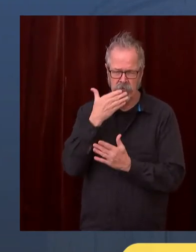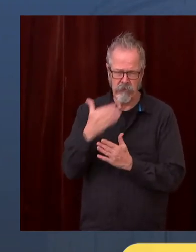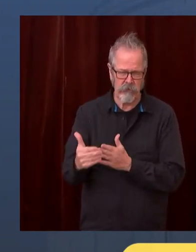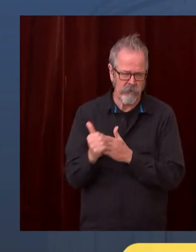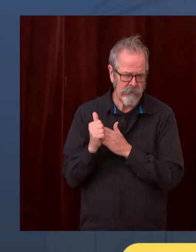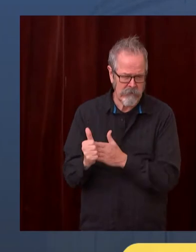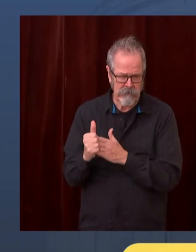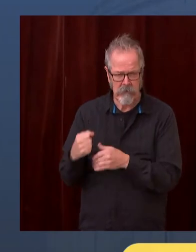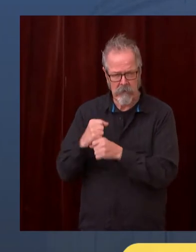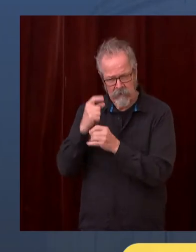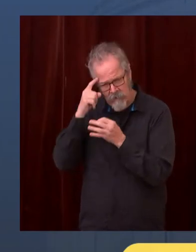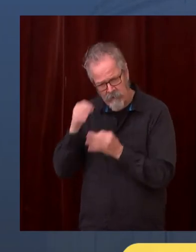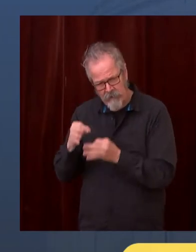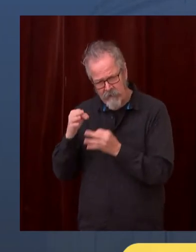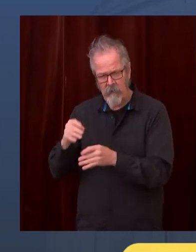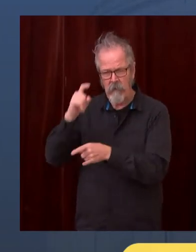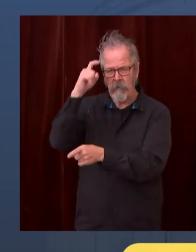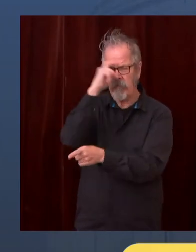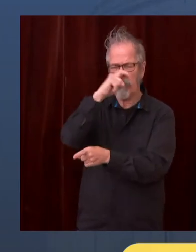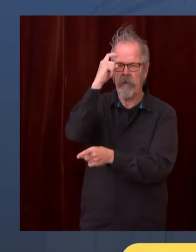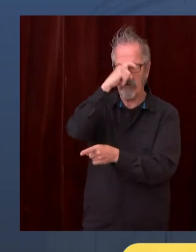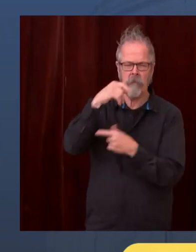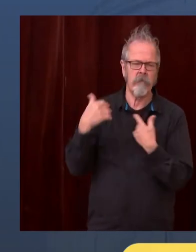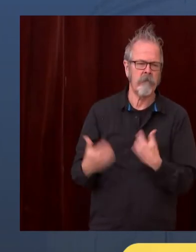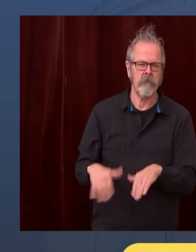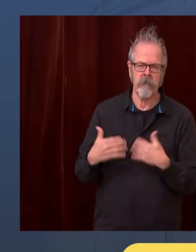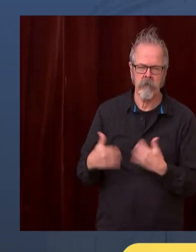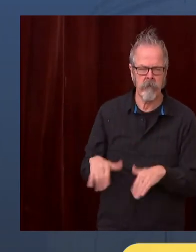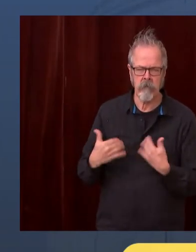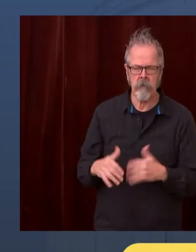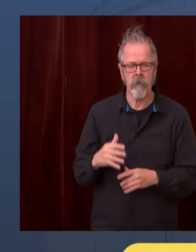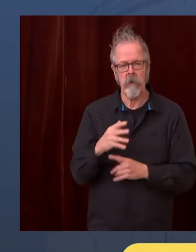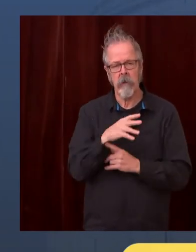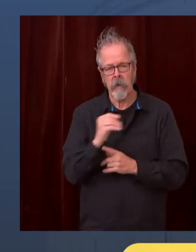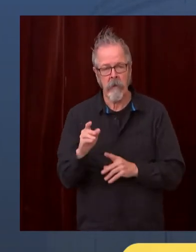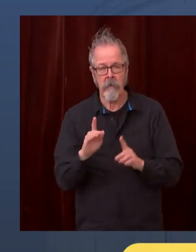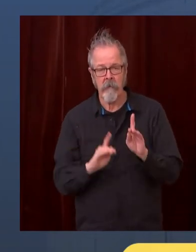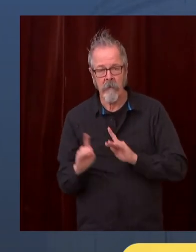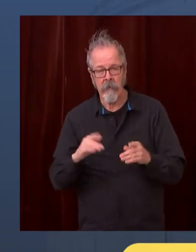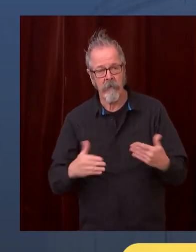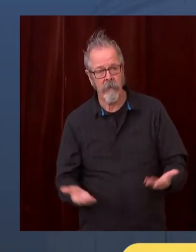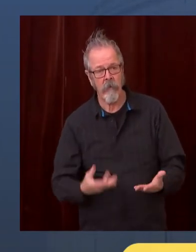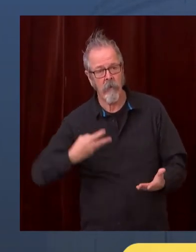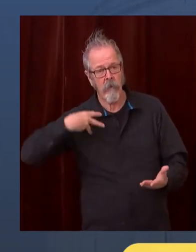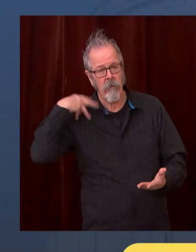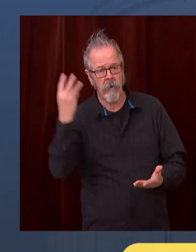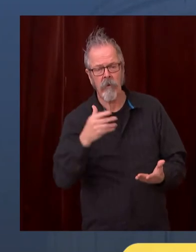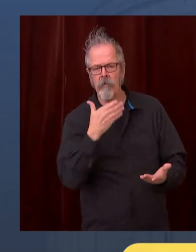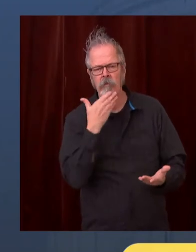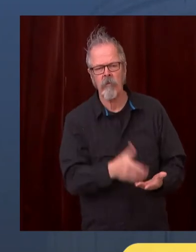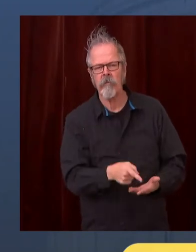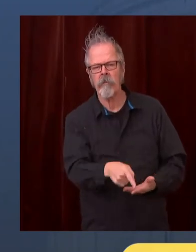distancing, and because Washingtonians have done that, we've had great success, and I believe we can continue to do that.